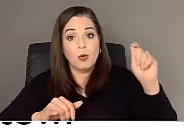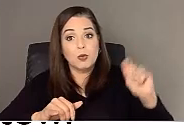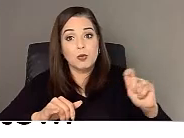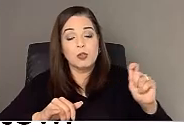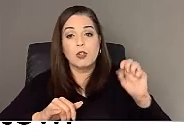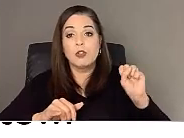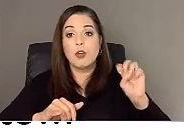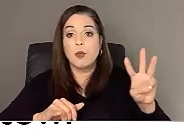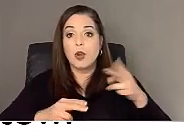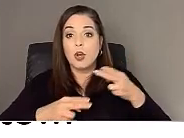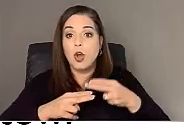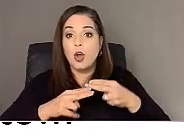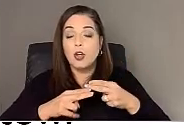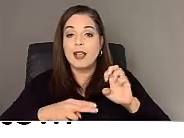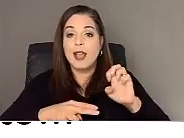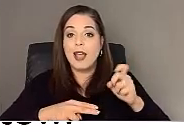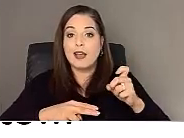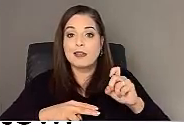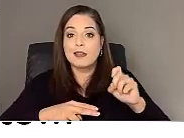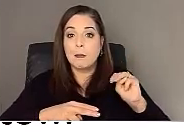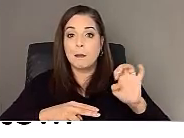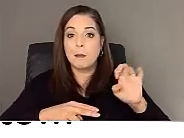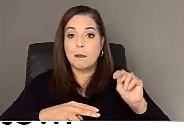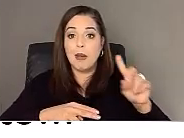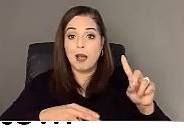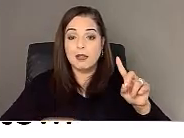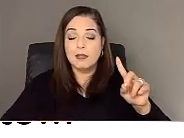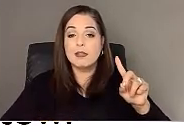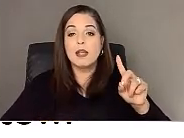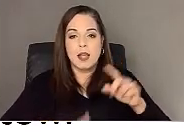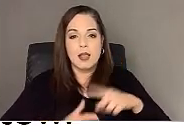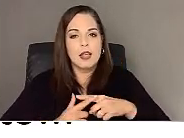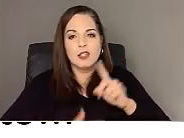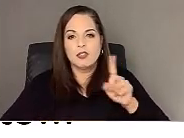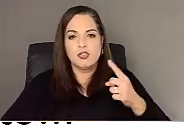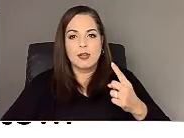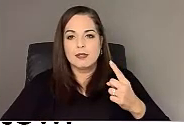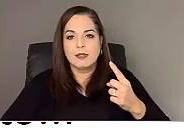called Xmind. Um, and it's just a, uh,